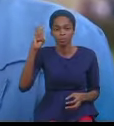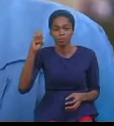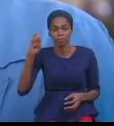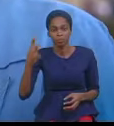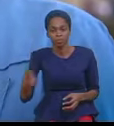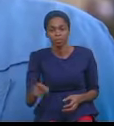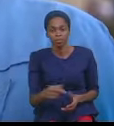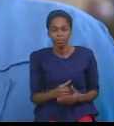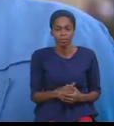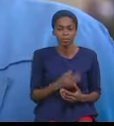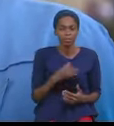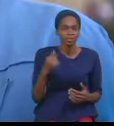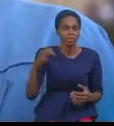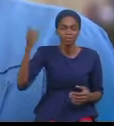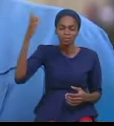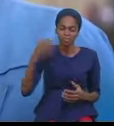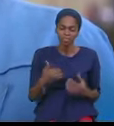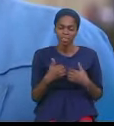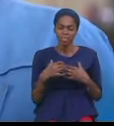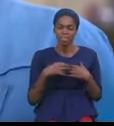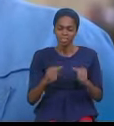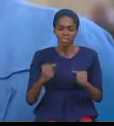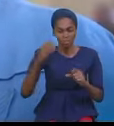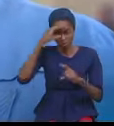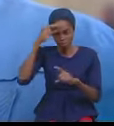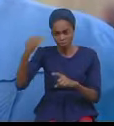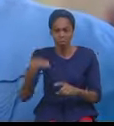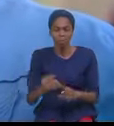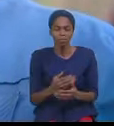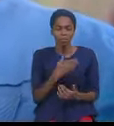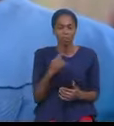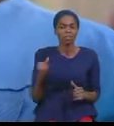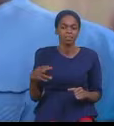So this is me. And they can see me.